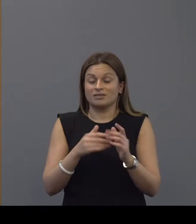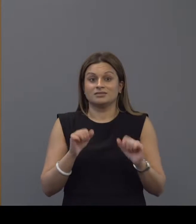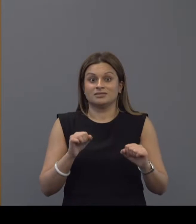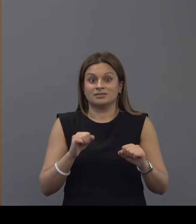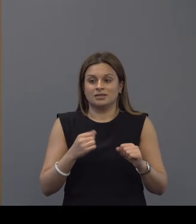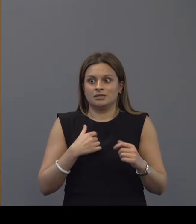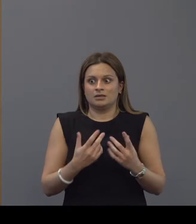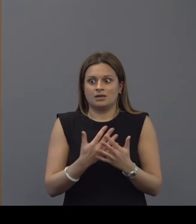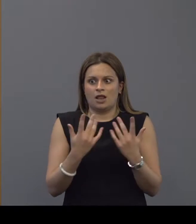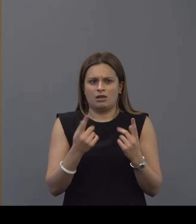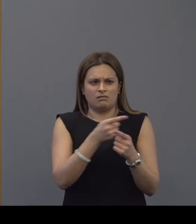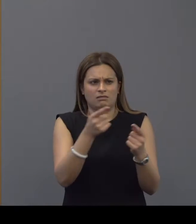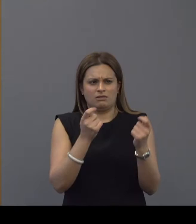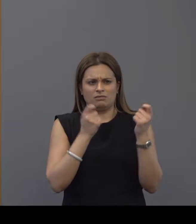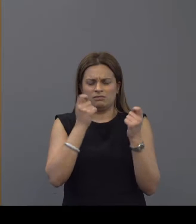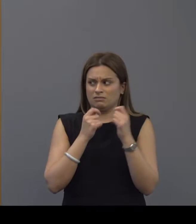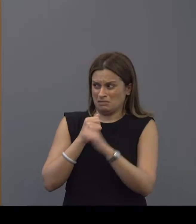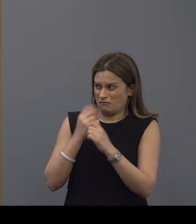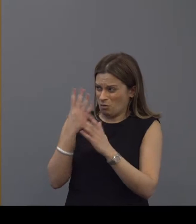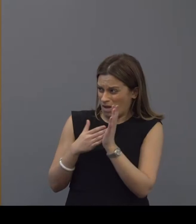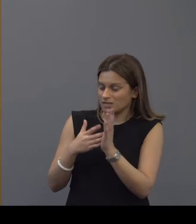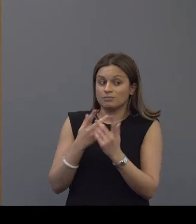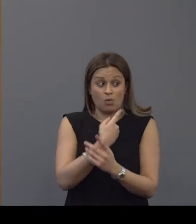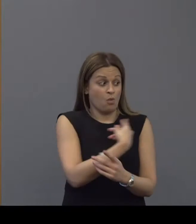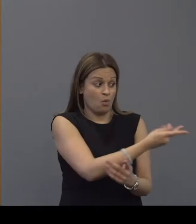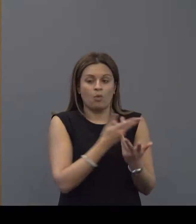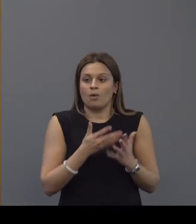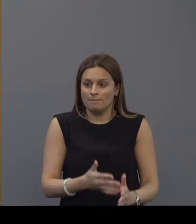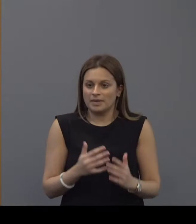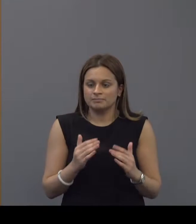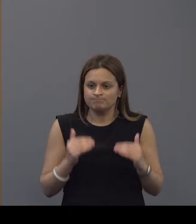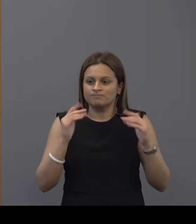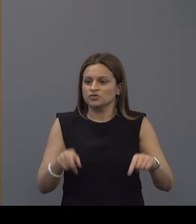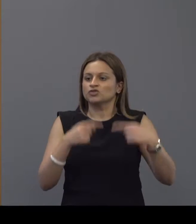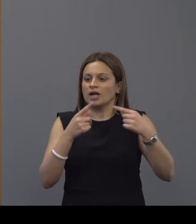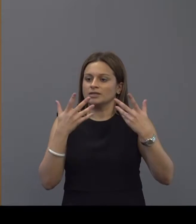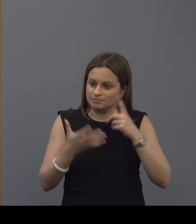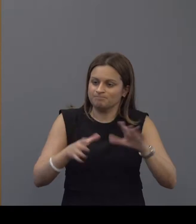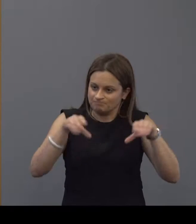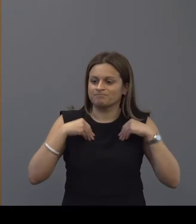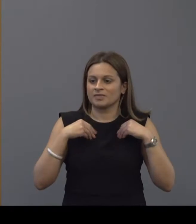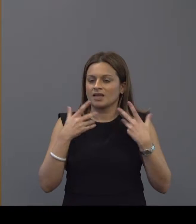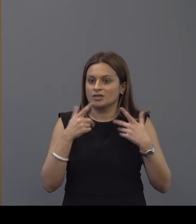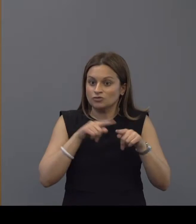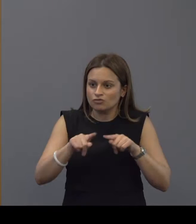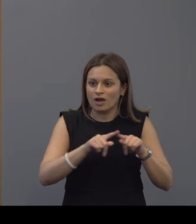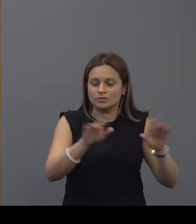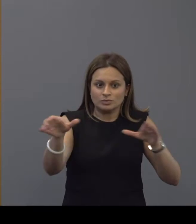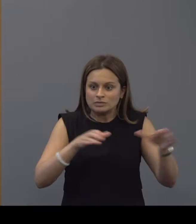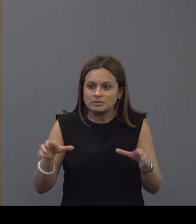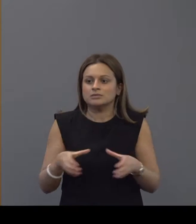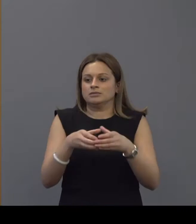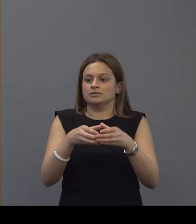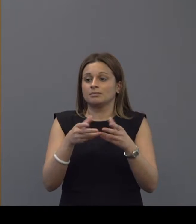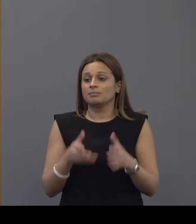and i got incredulous looks from them but every single person rose to the occasion and we were able to to mobilize around that